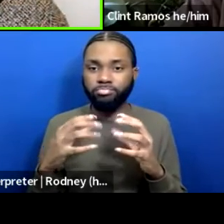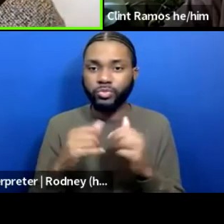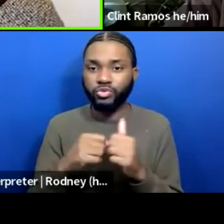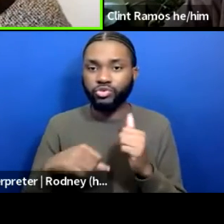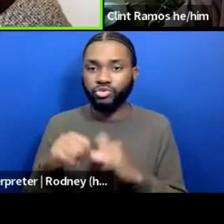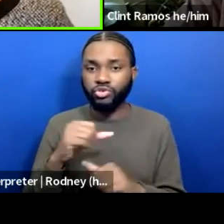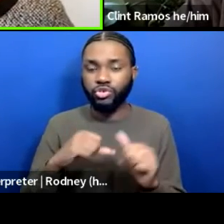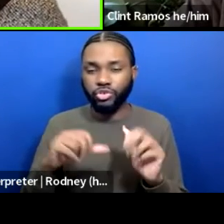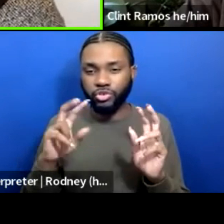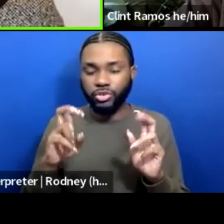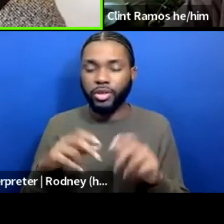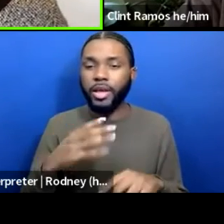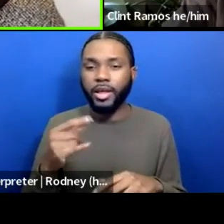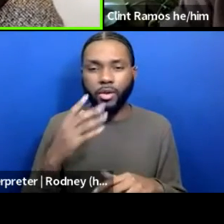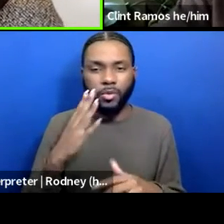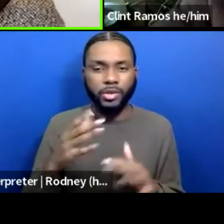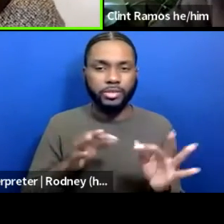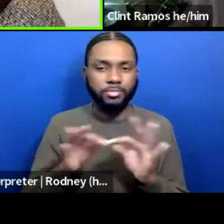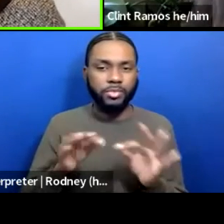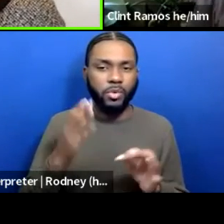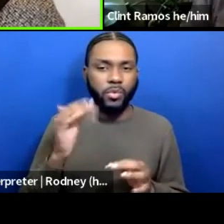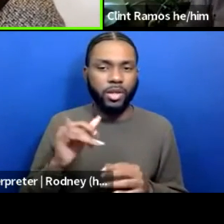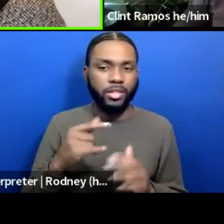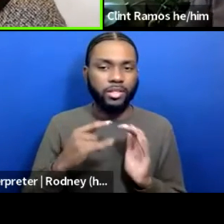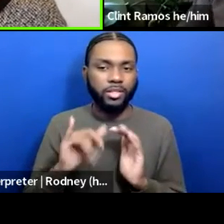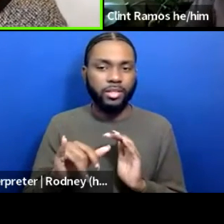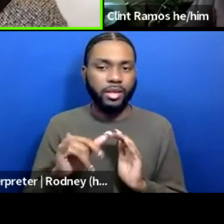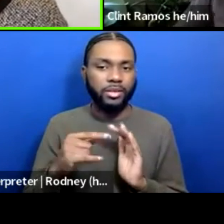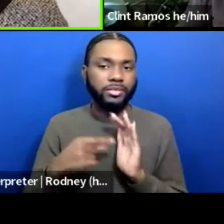it makes sense in some ways why this example, um,